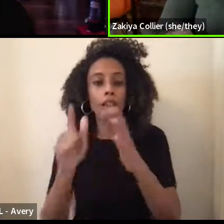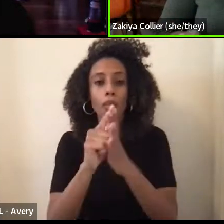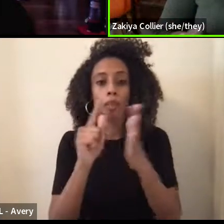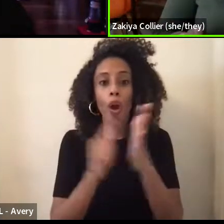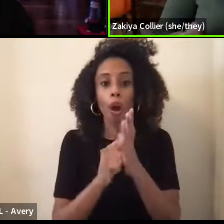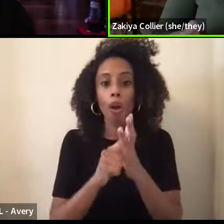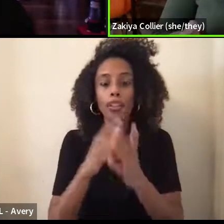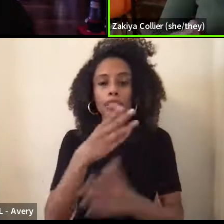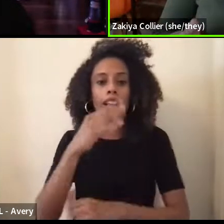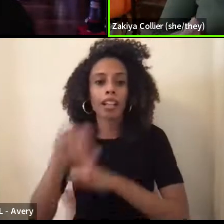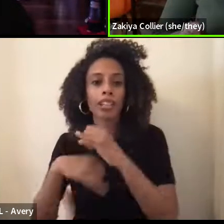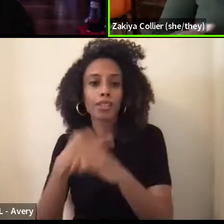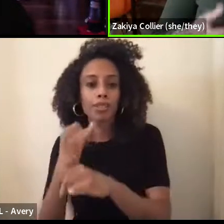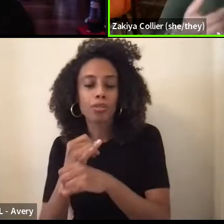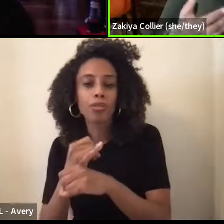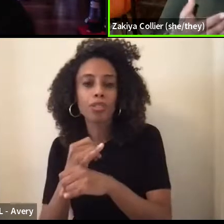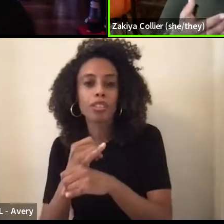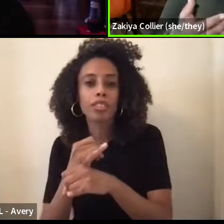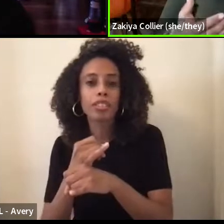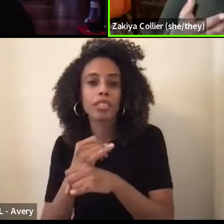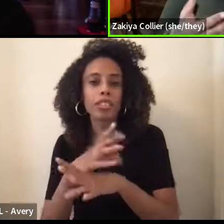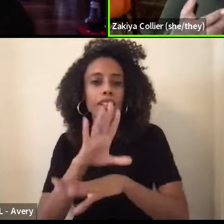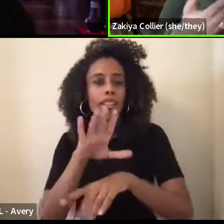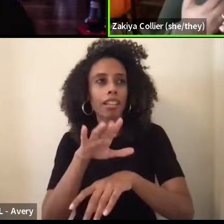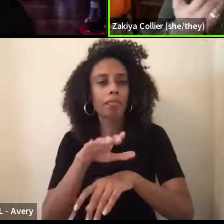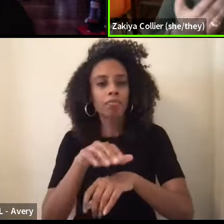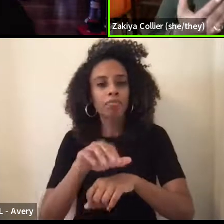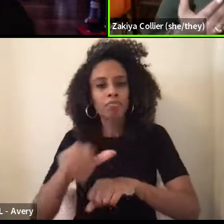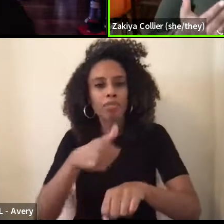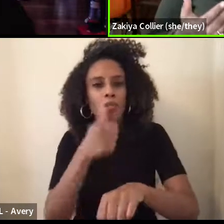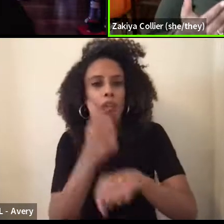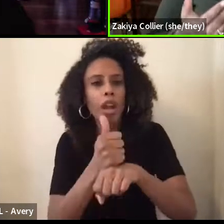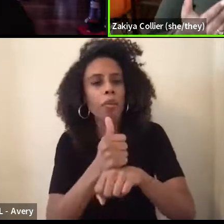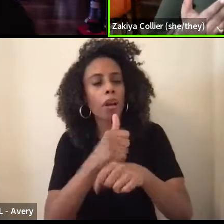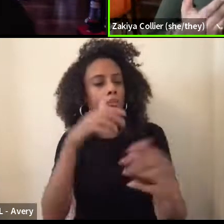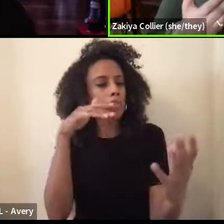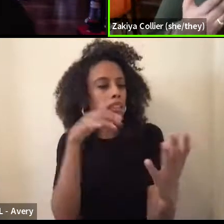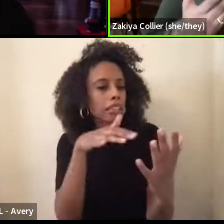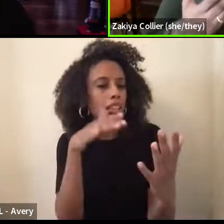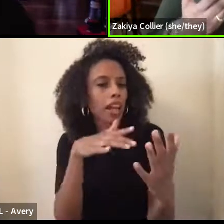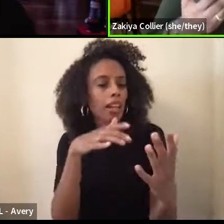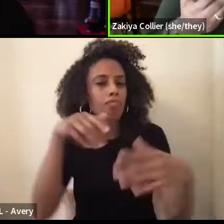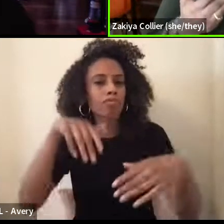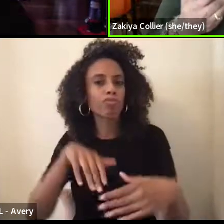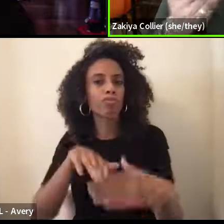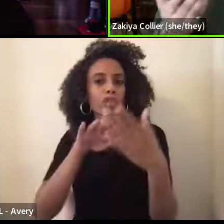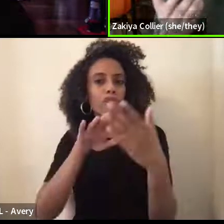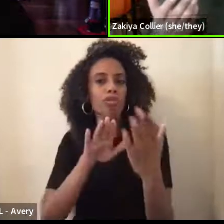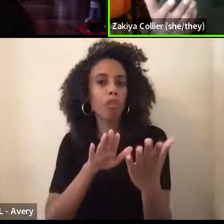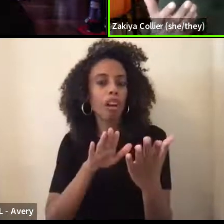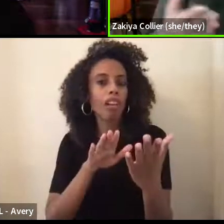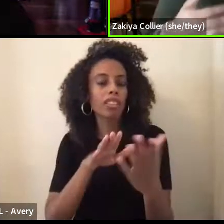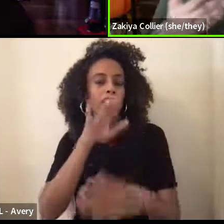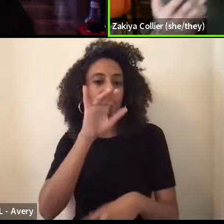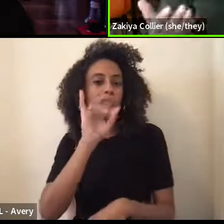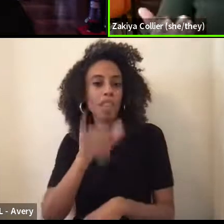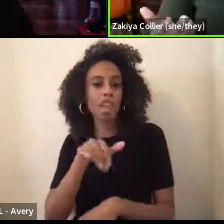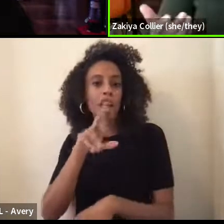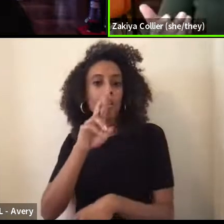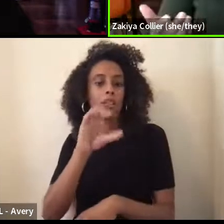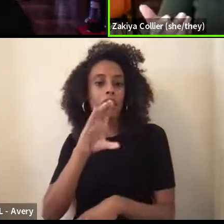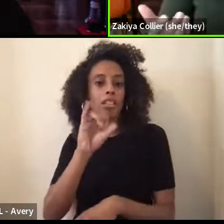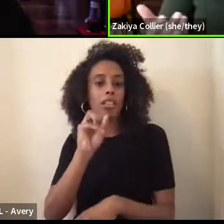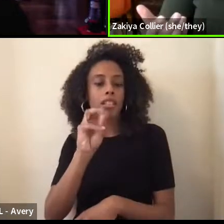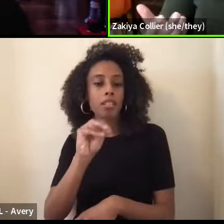as a framework to sort of study and address that racism and how it